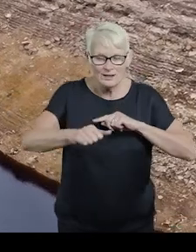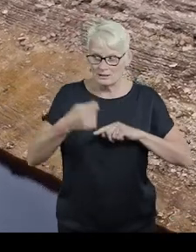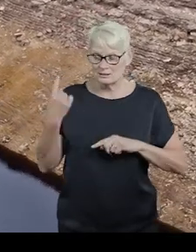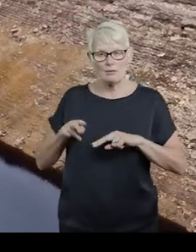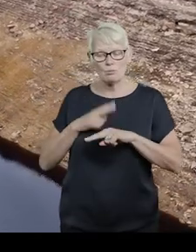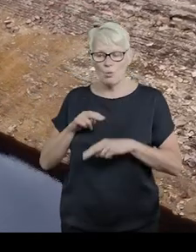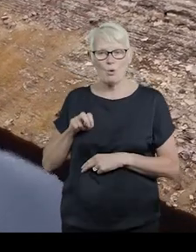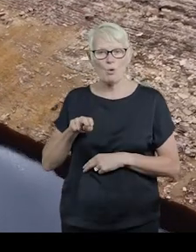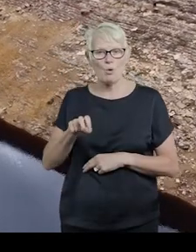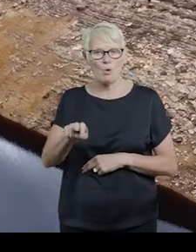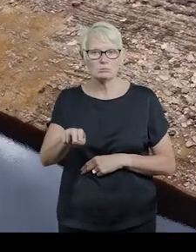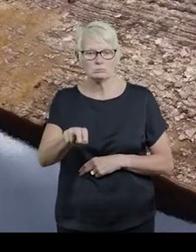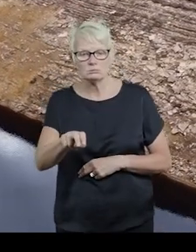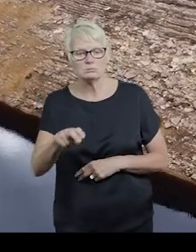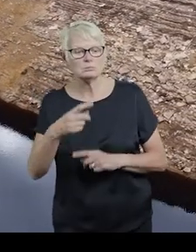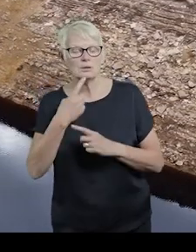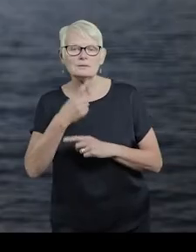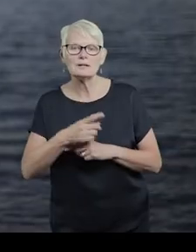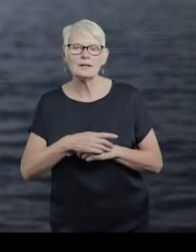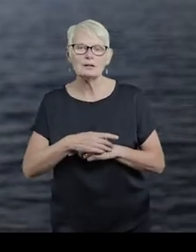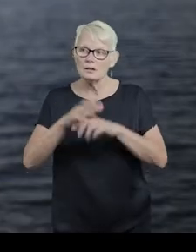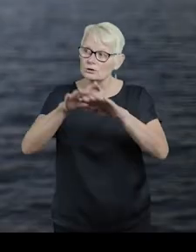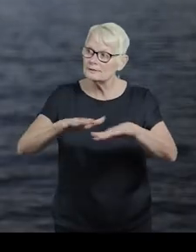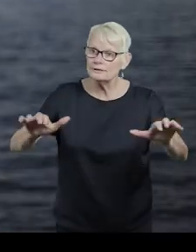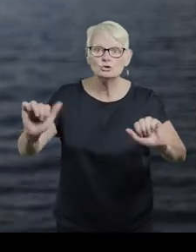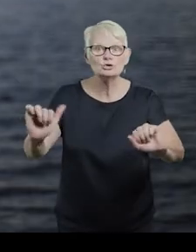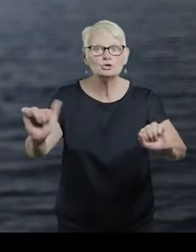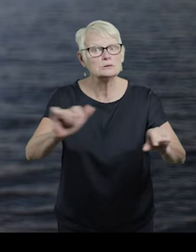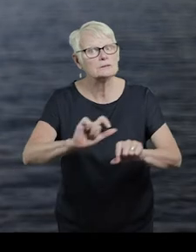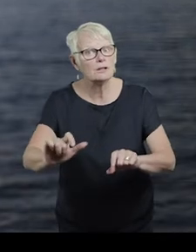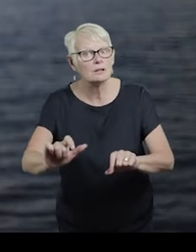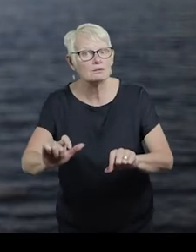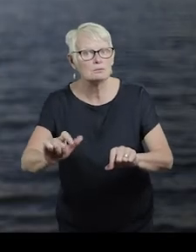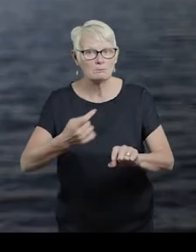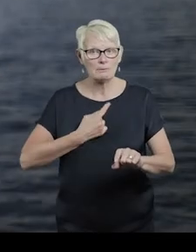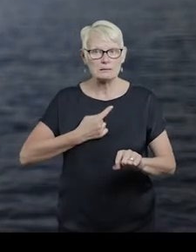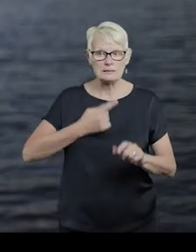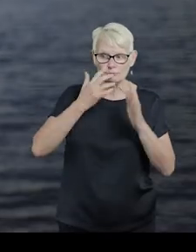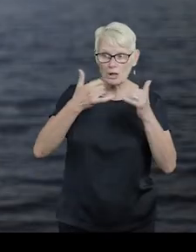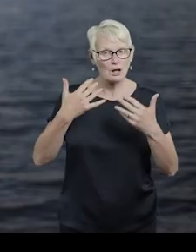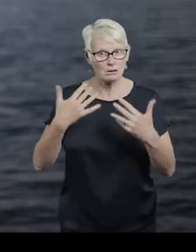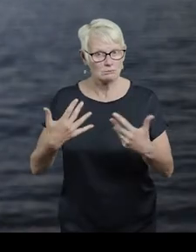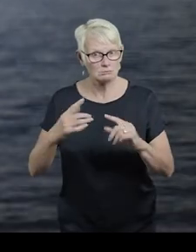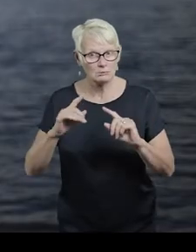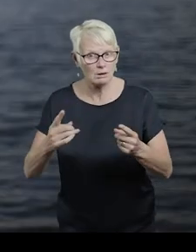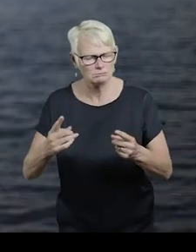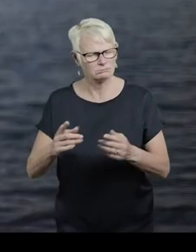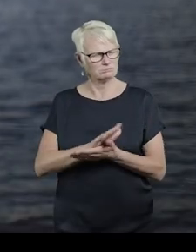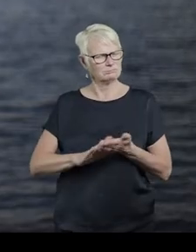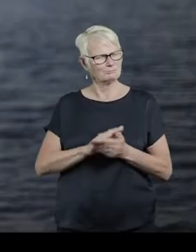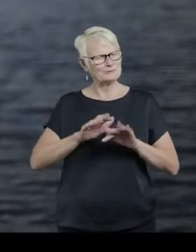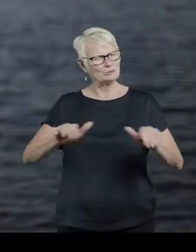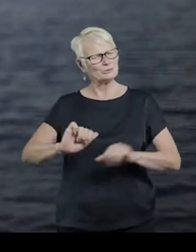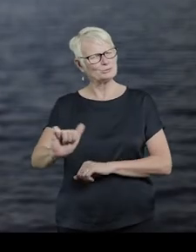shore and says... Is the sea still there? If I can't check, does it still